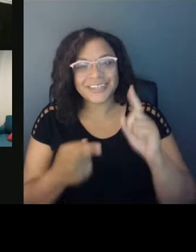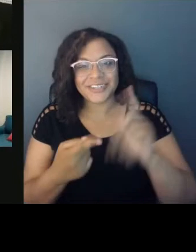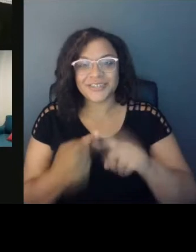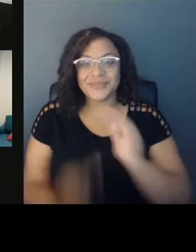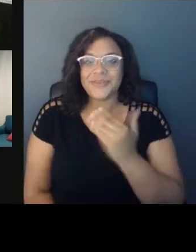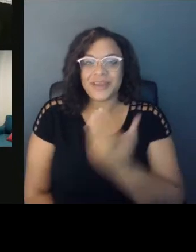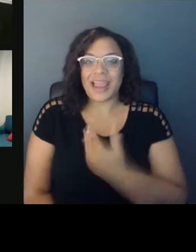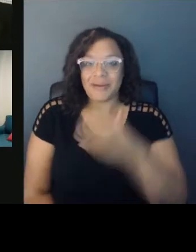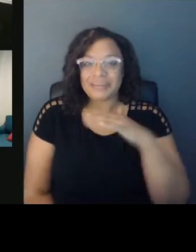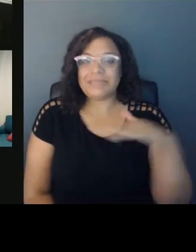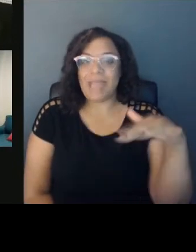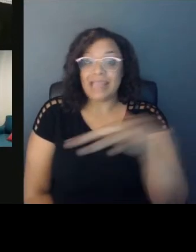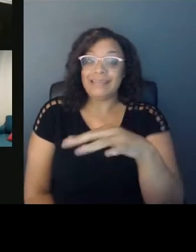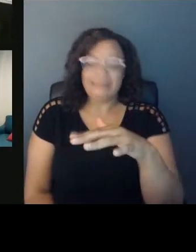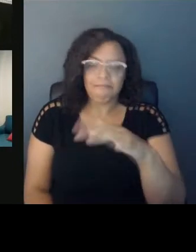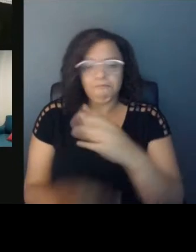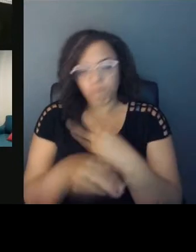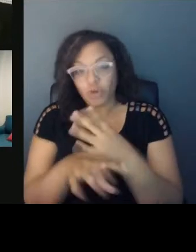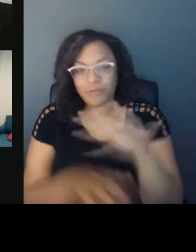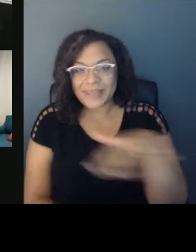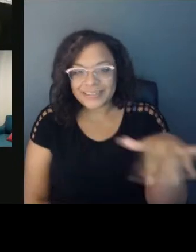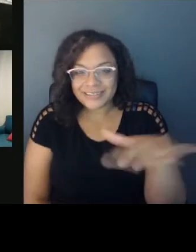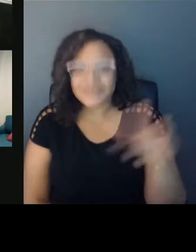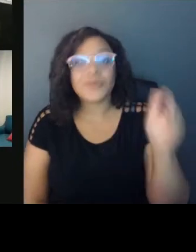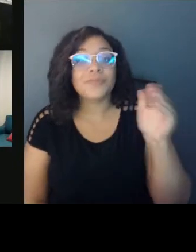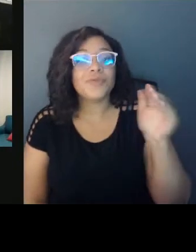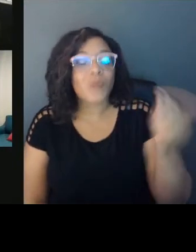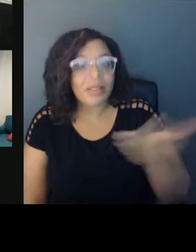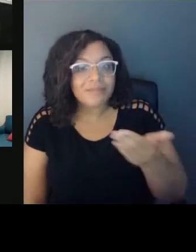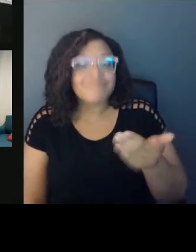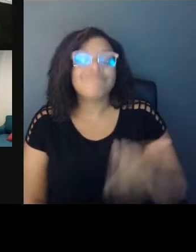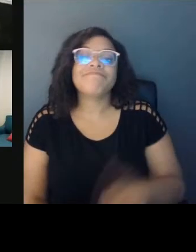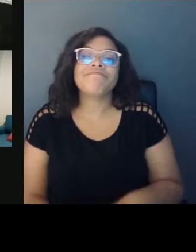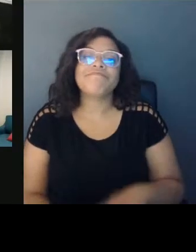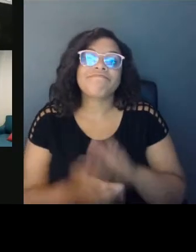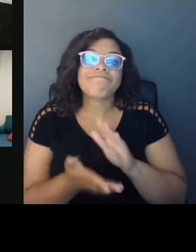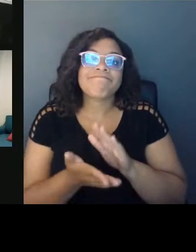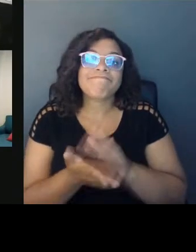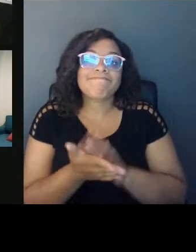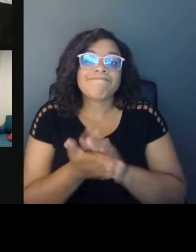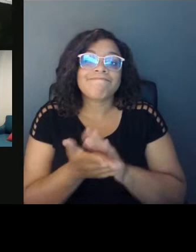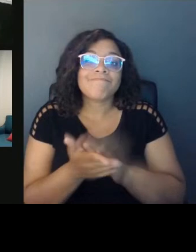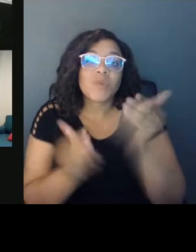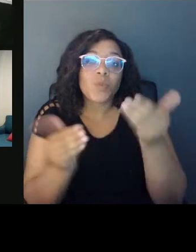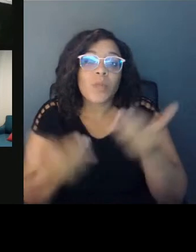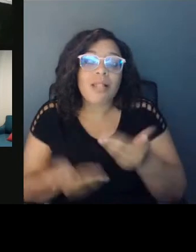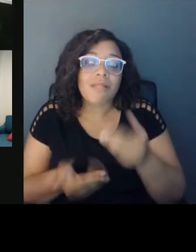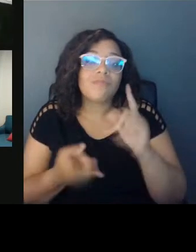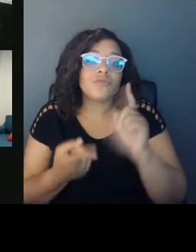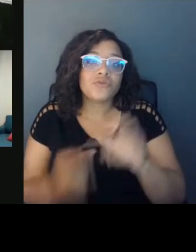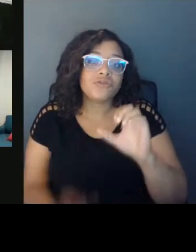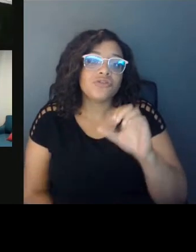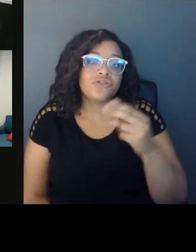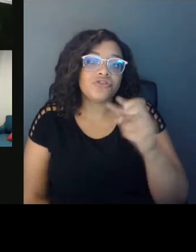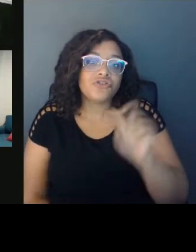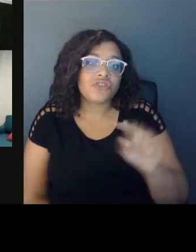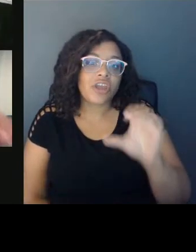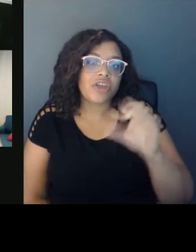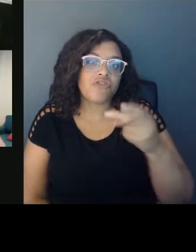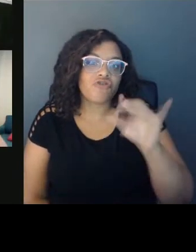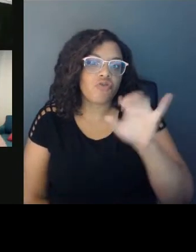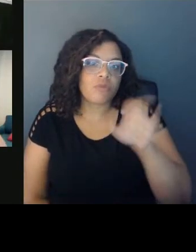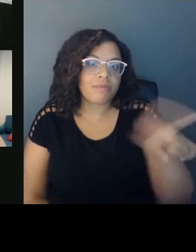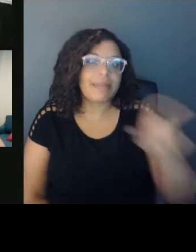our virtual space. Please join me in giving a big, big welcome to the improvisation-based duo,